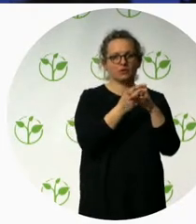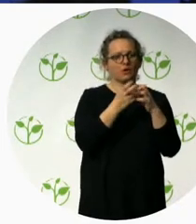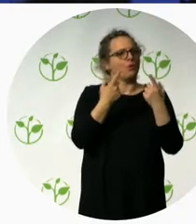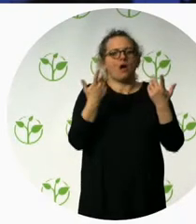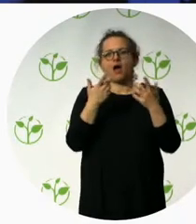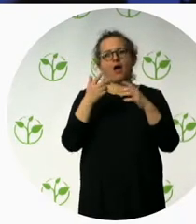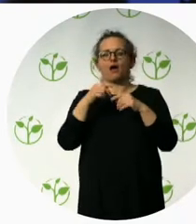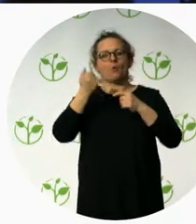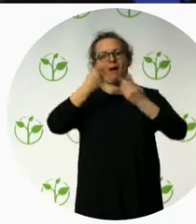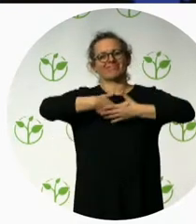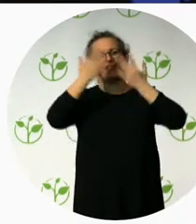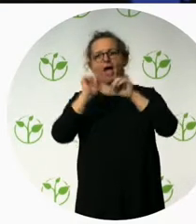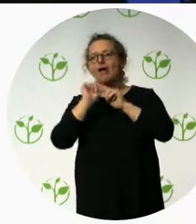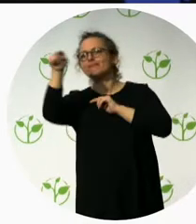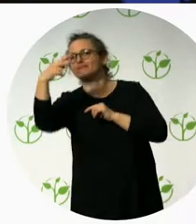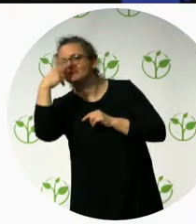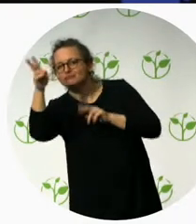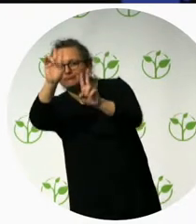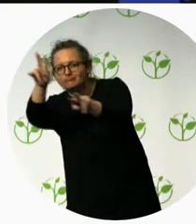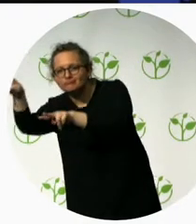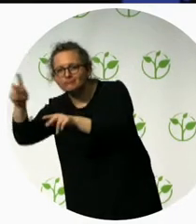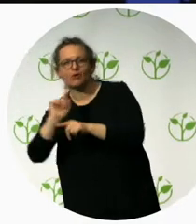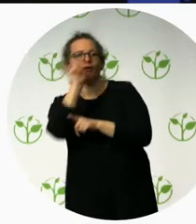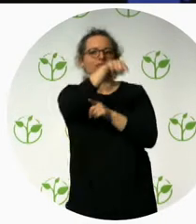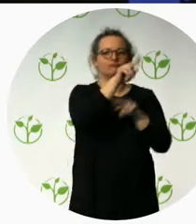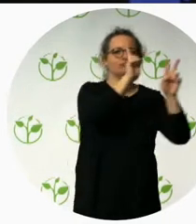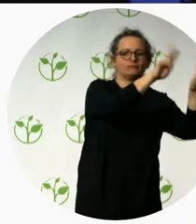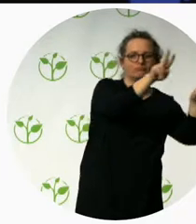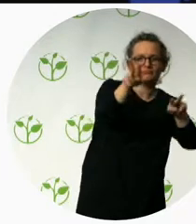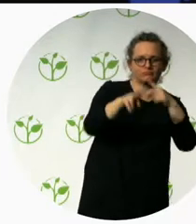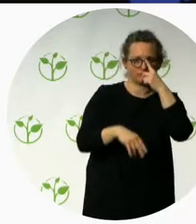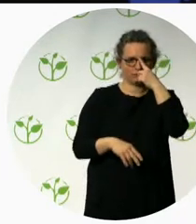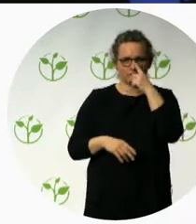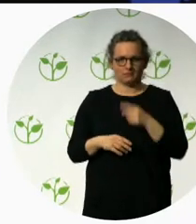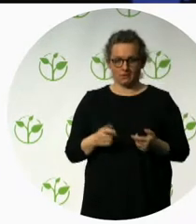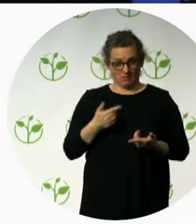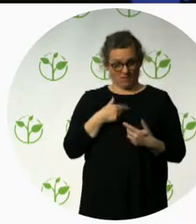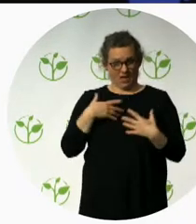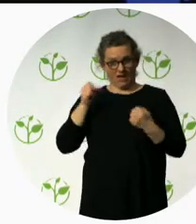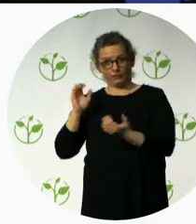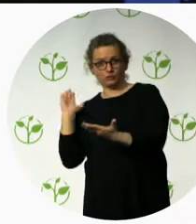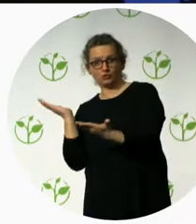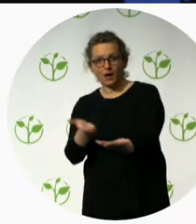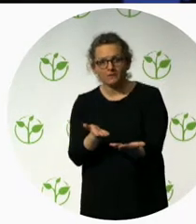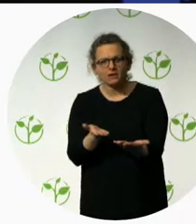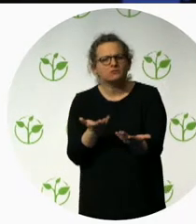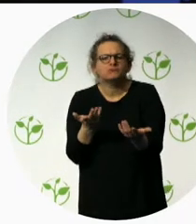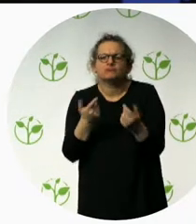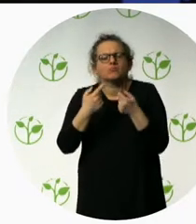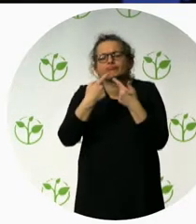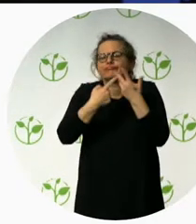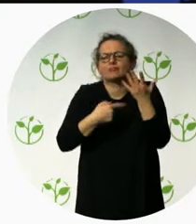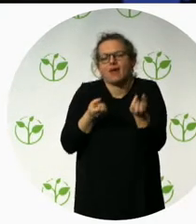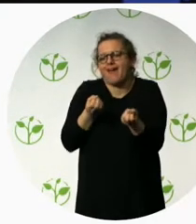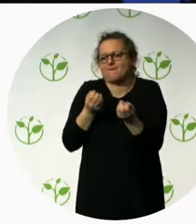point, the essence of our services is actually providing information. Sometimes people, they do not want to go to use the packages, but